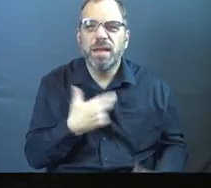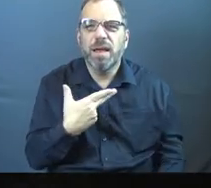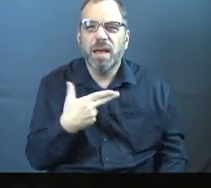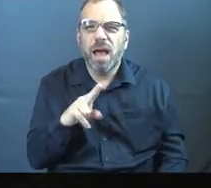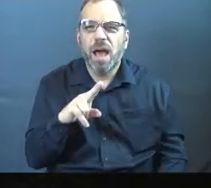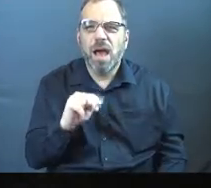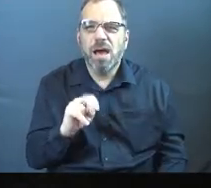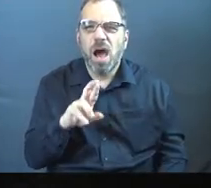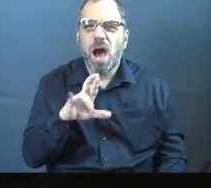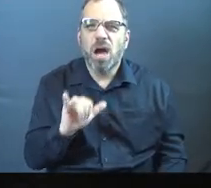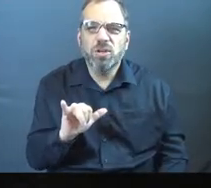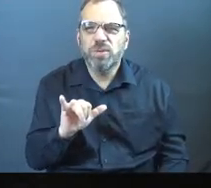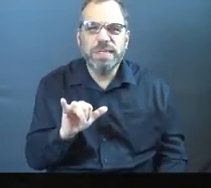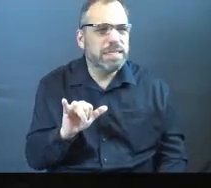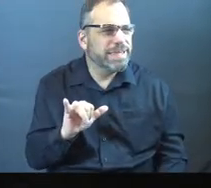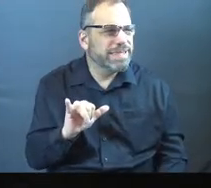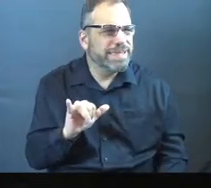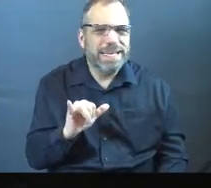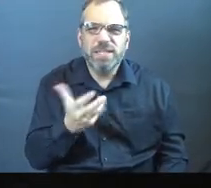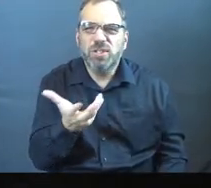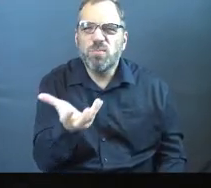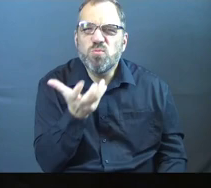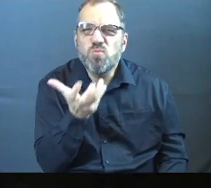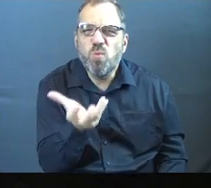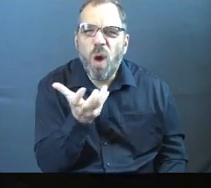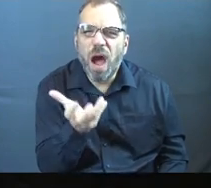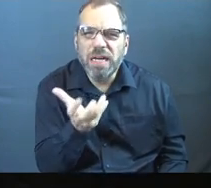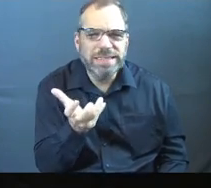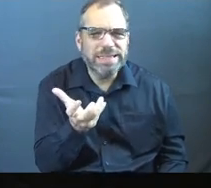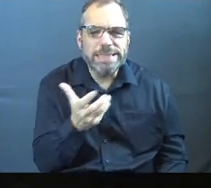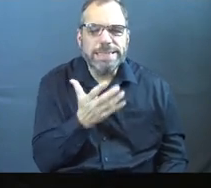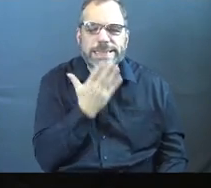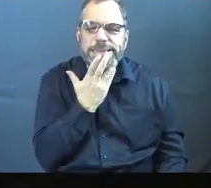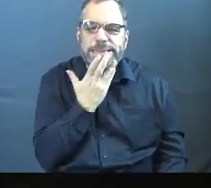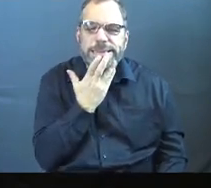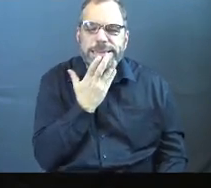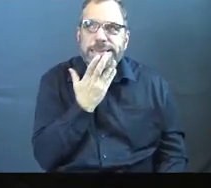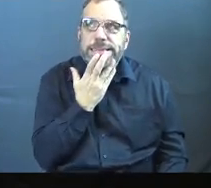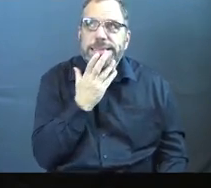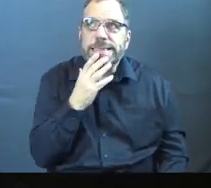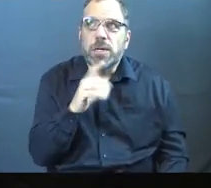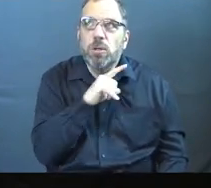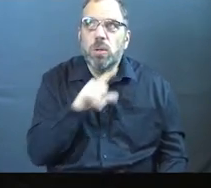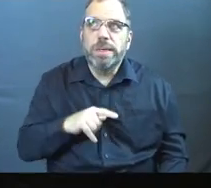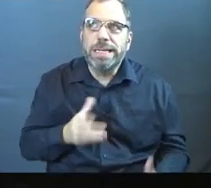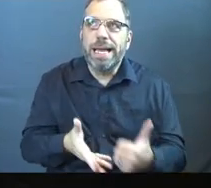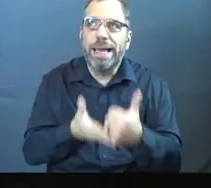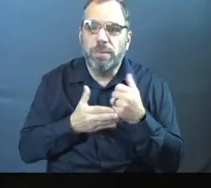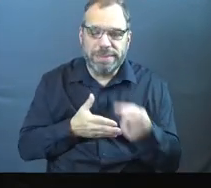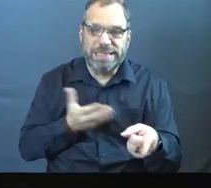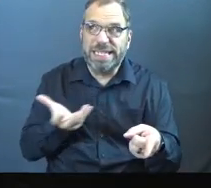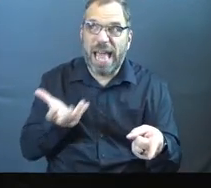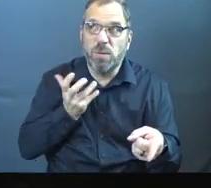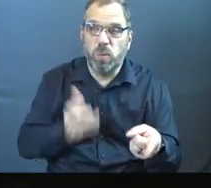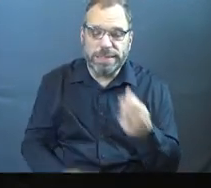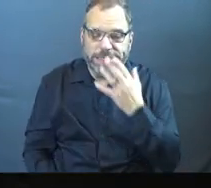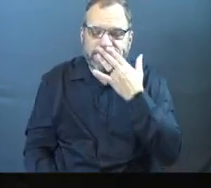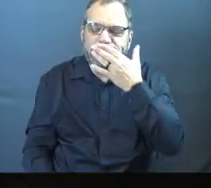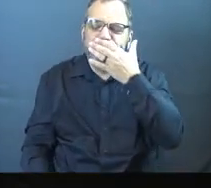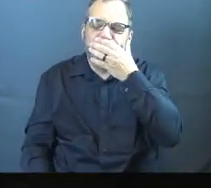It's going to leave some hunger there. It's going to leave some want for that thing so that we can then go, I can't do this without you, Lord. Right?